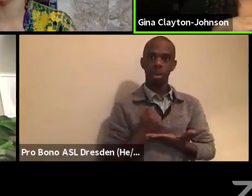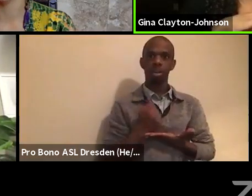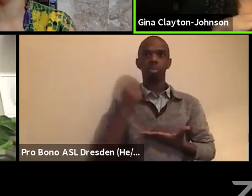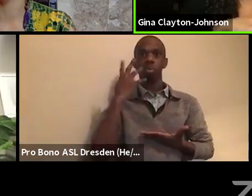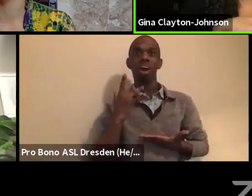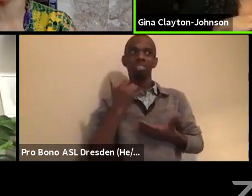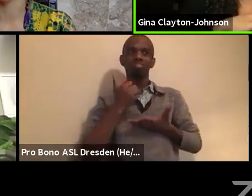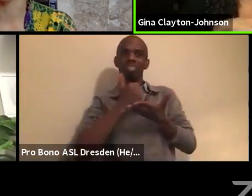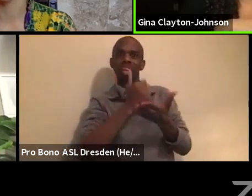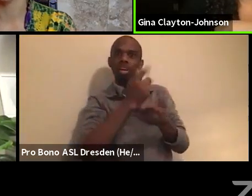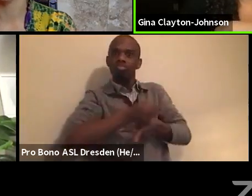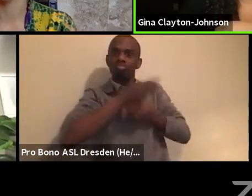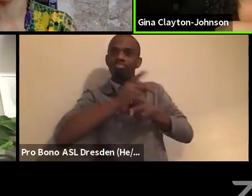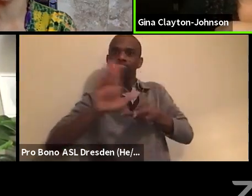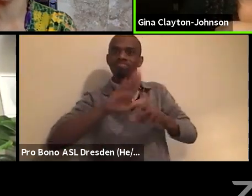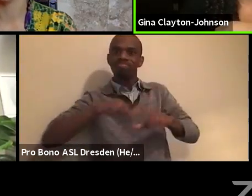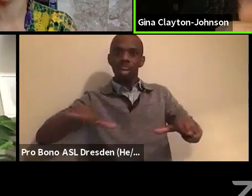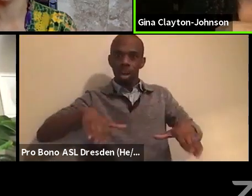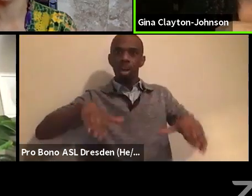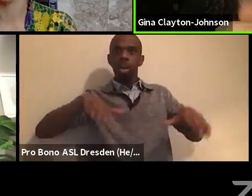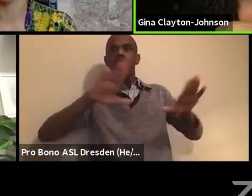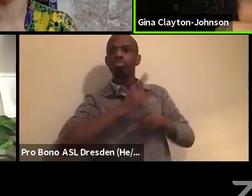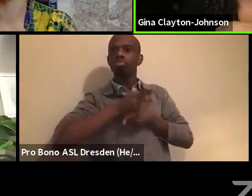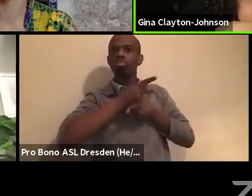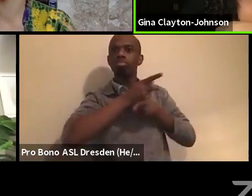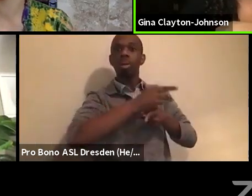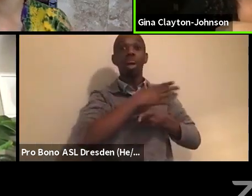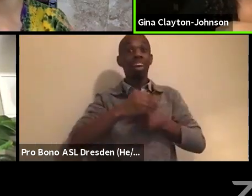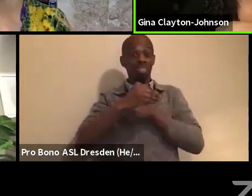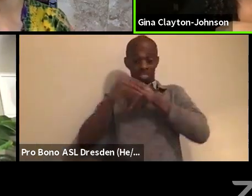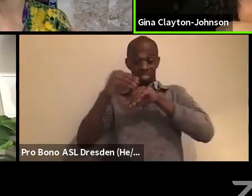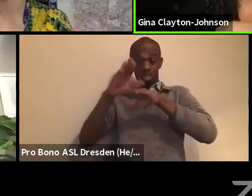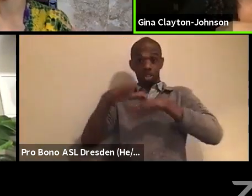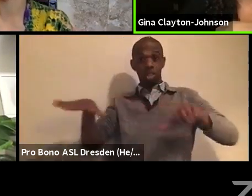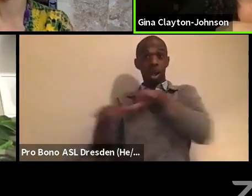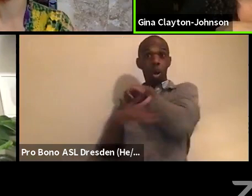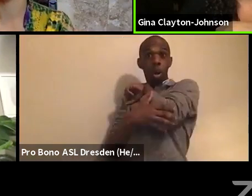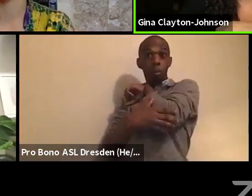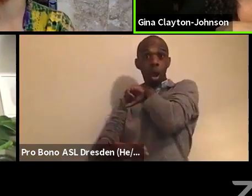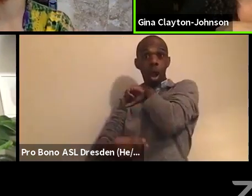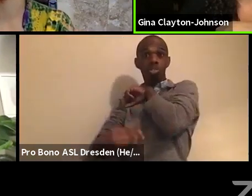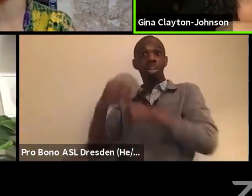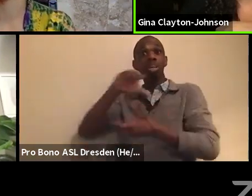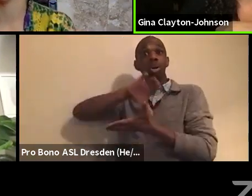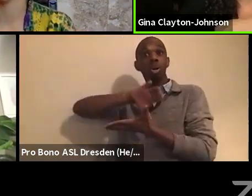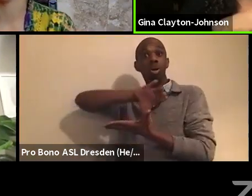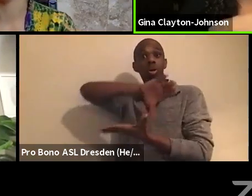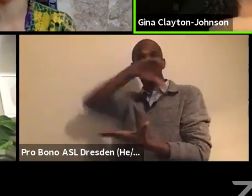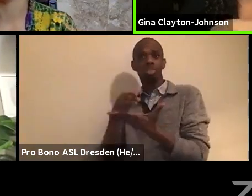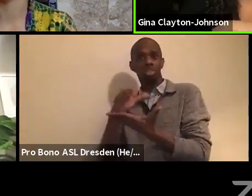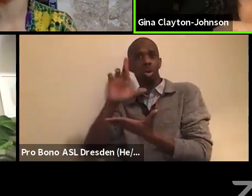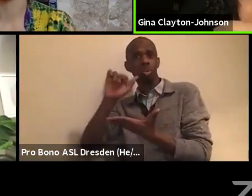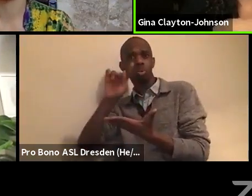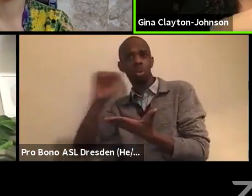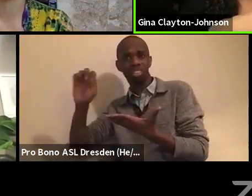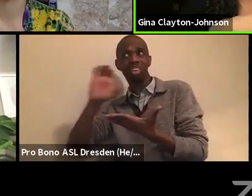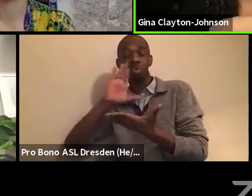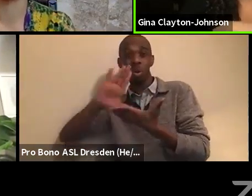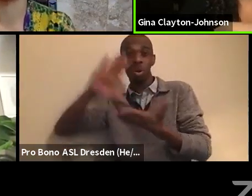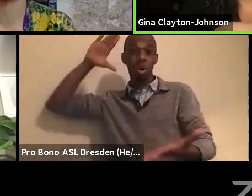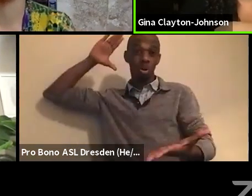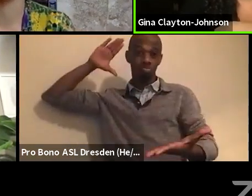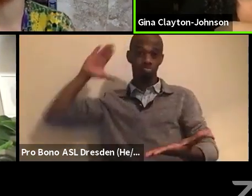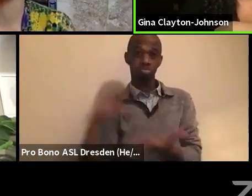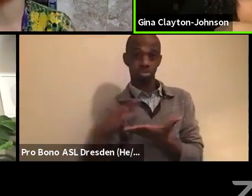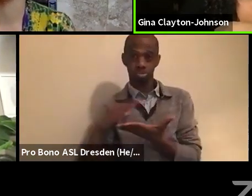it will do is it will cut child poverty in half in this country, huge. And the outcomes of that are safety outcomes, their health